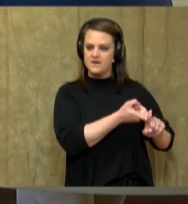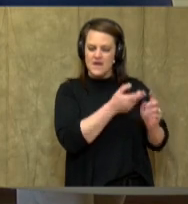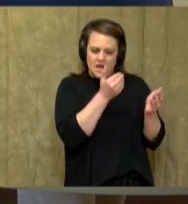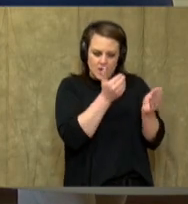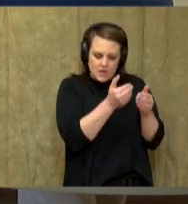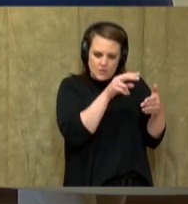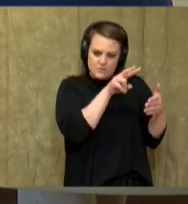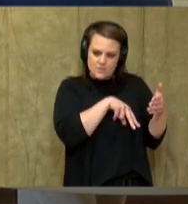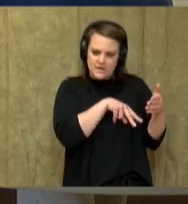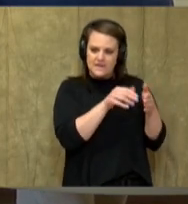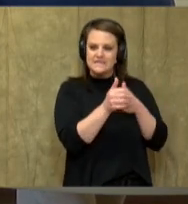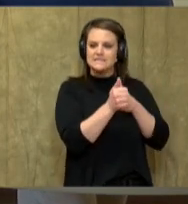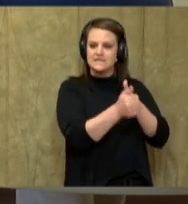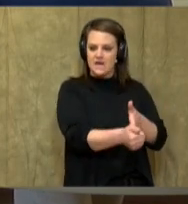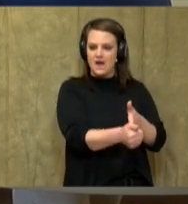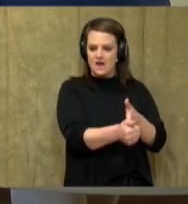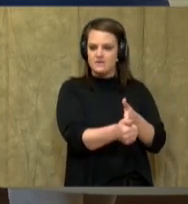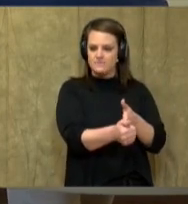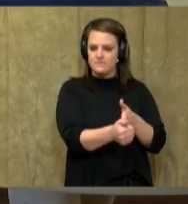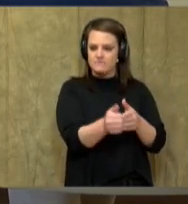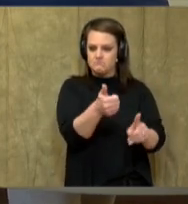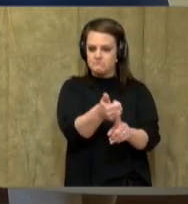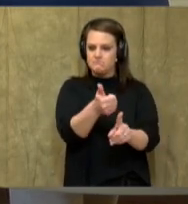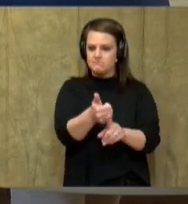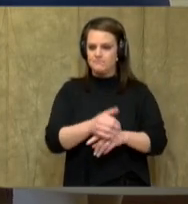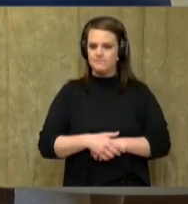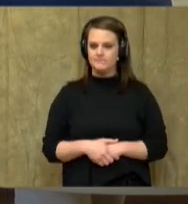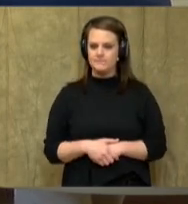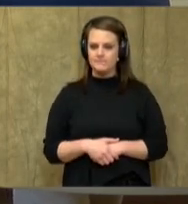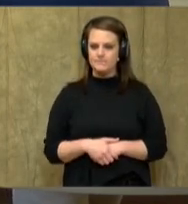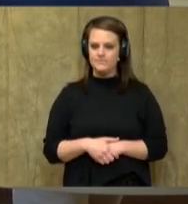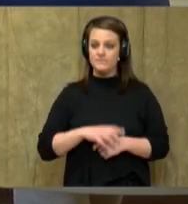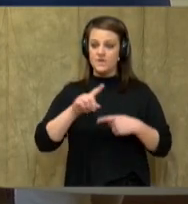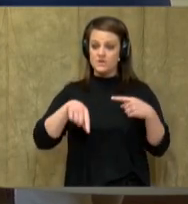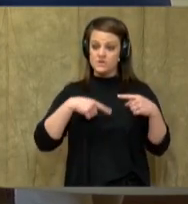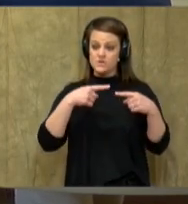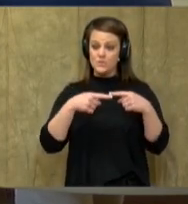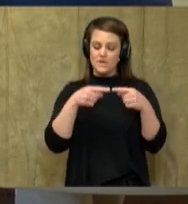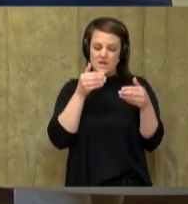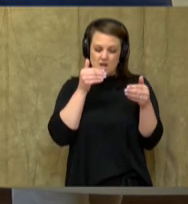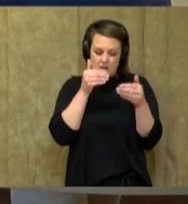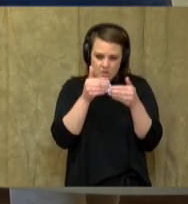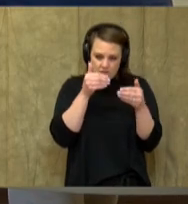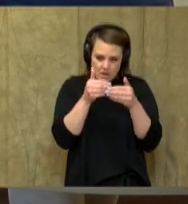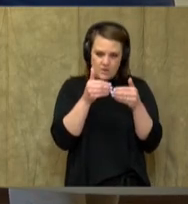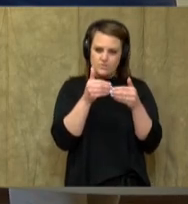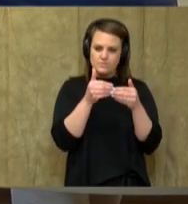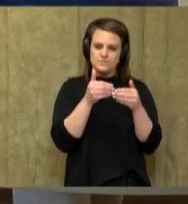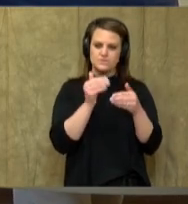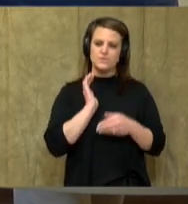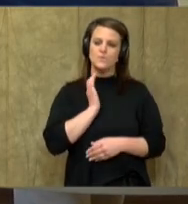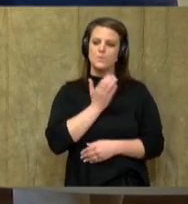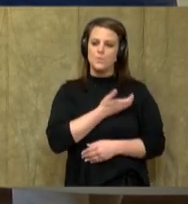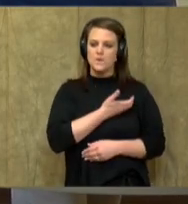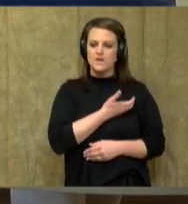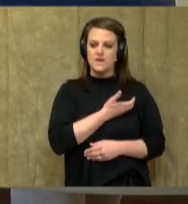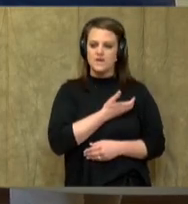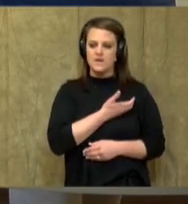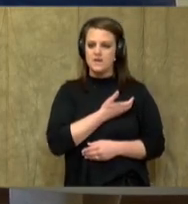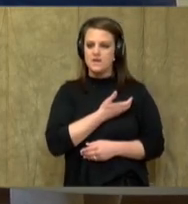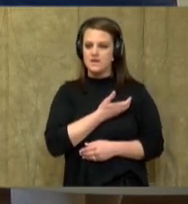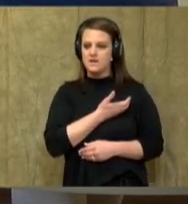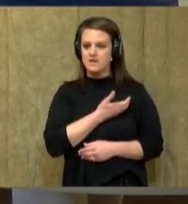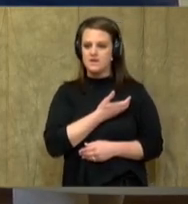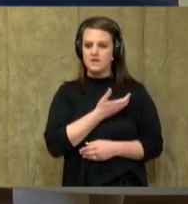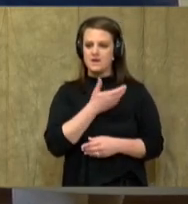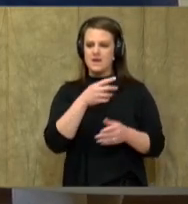guide your reading. Anytime that we look at something closely, we look a little bit